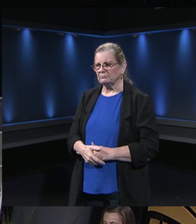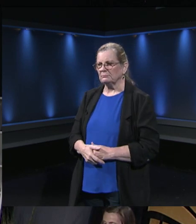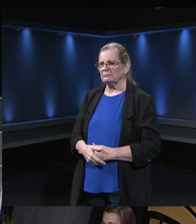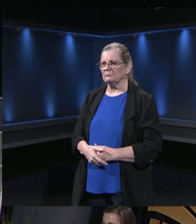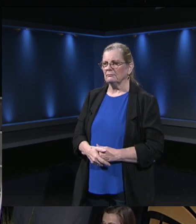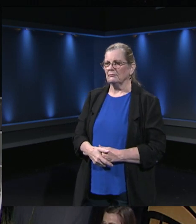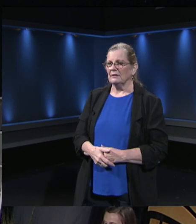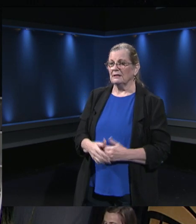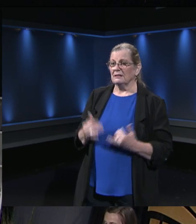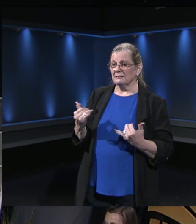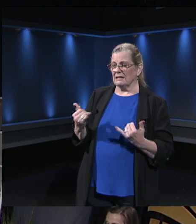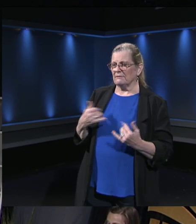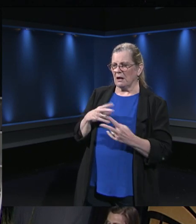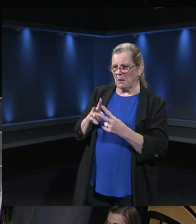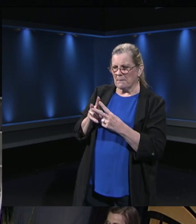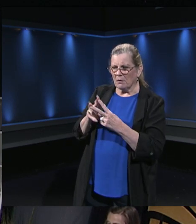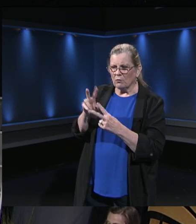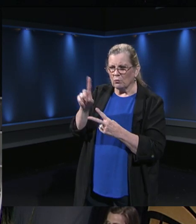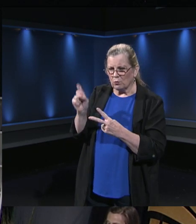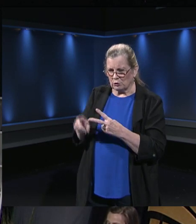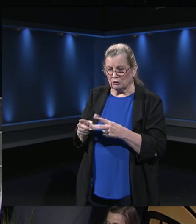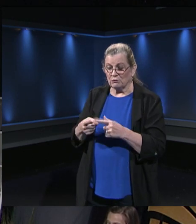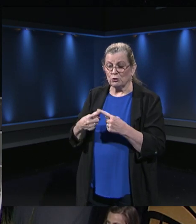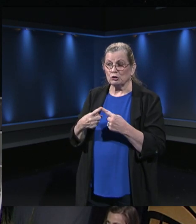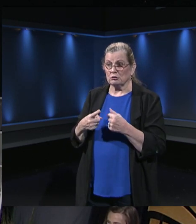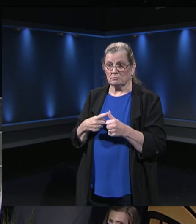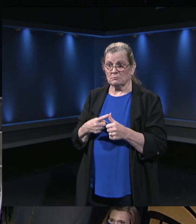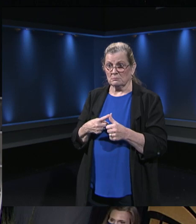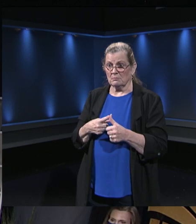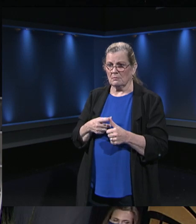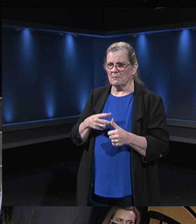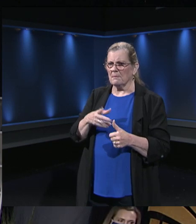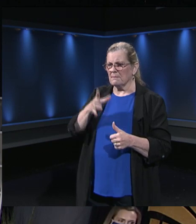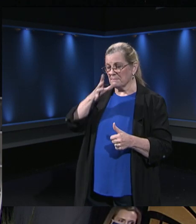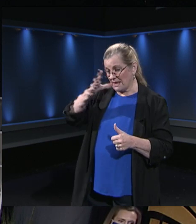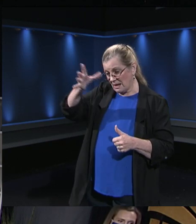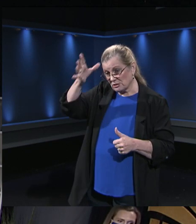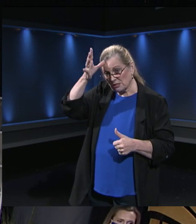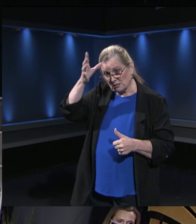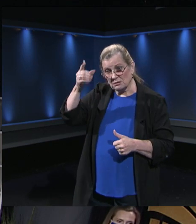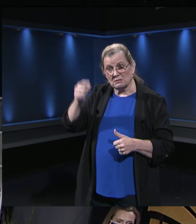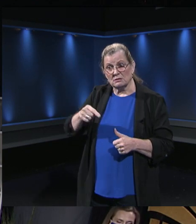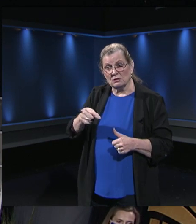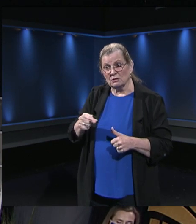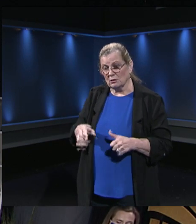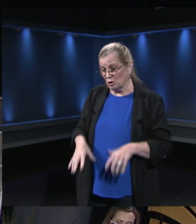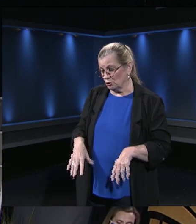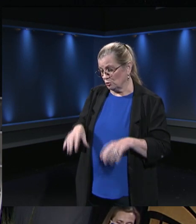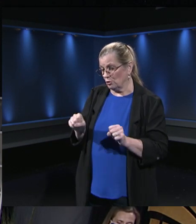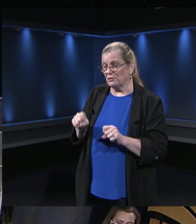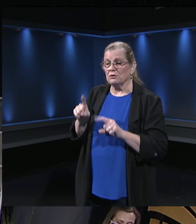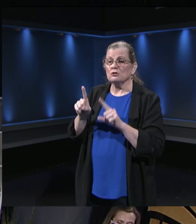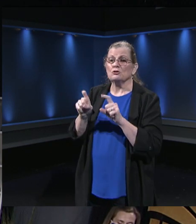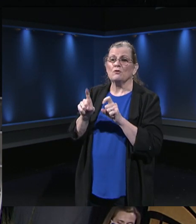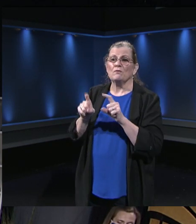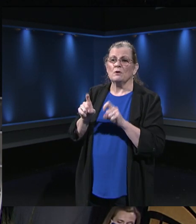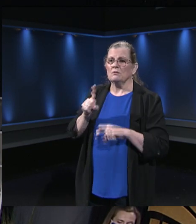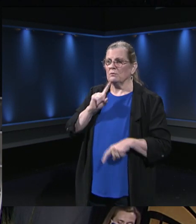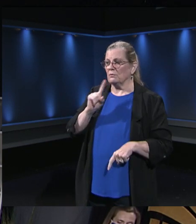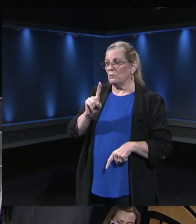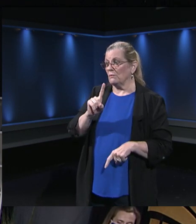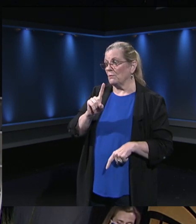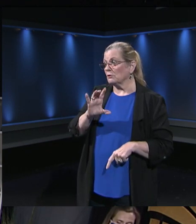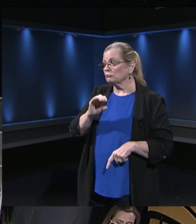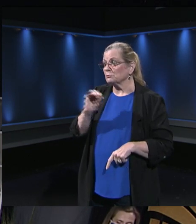questions. The first question is for the parents who had selected on the survey to do 100 percent virtual. I